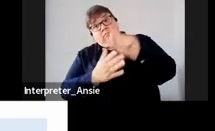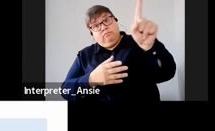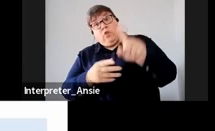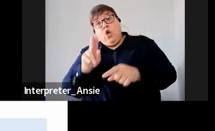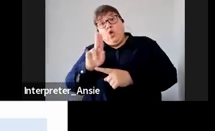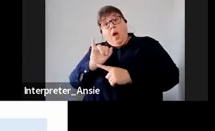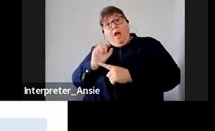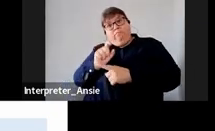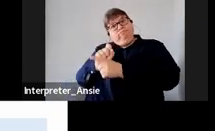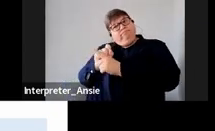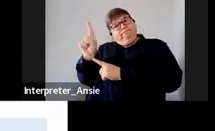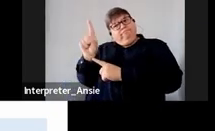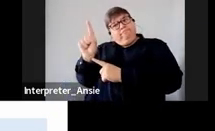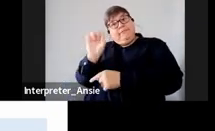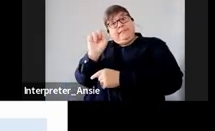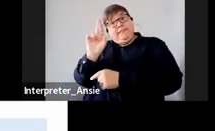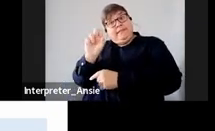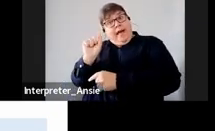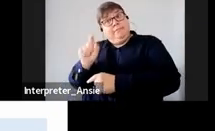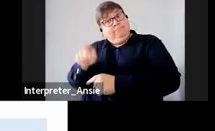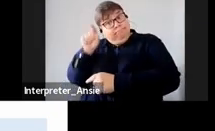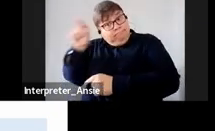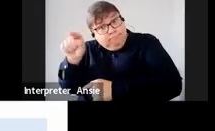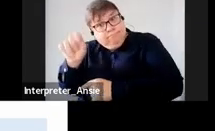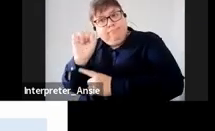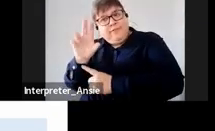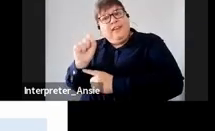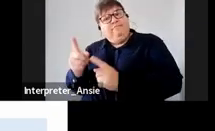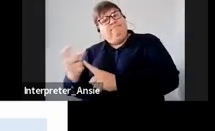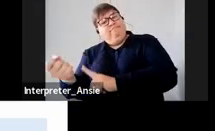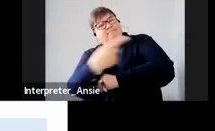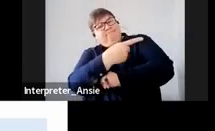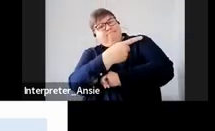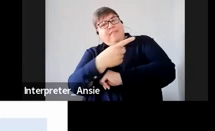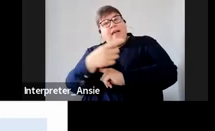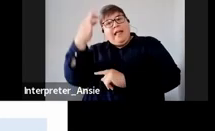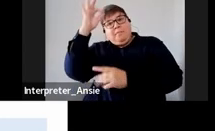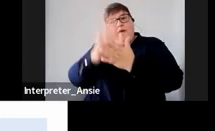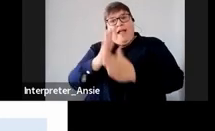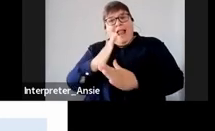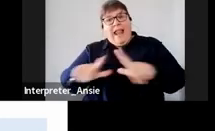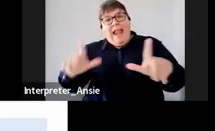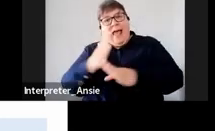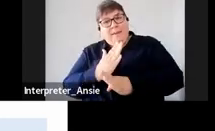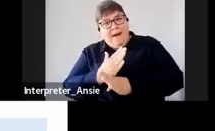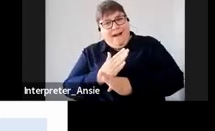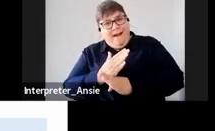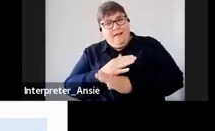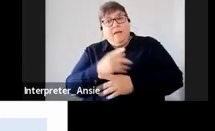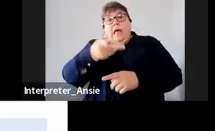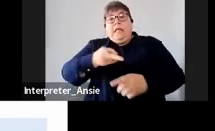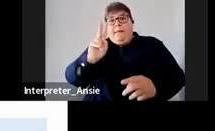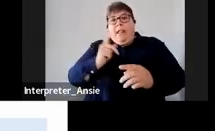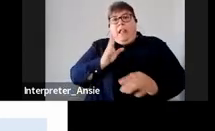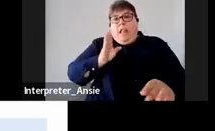SARS then SARS will pay over to the Department of Labor so that you don't do double charges